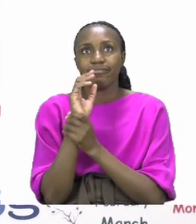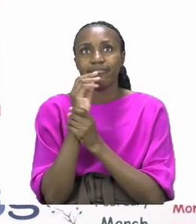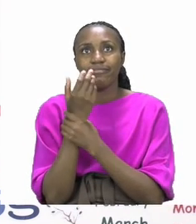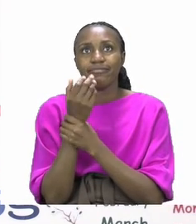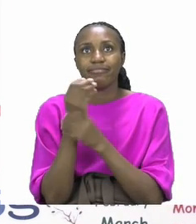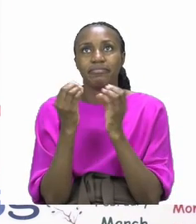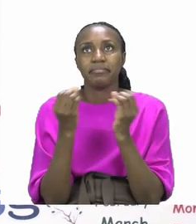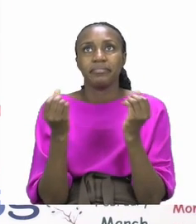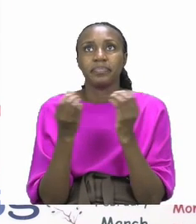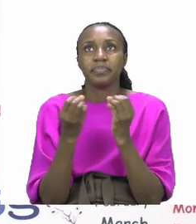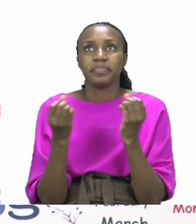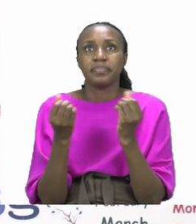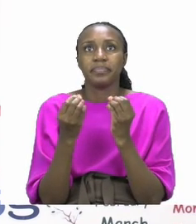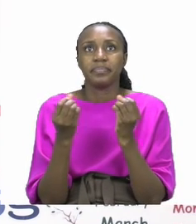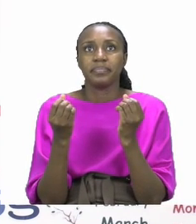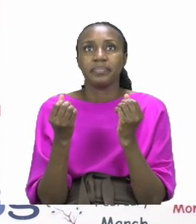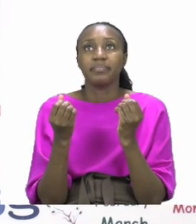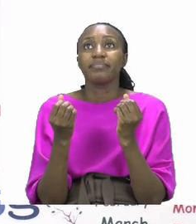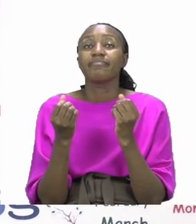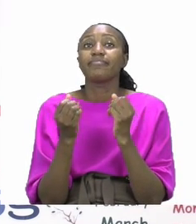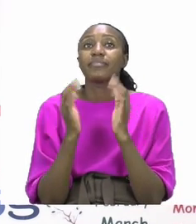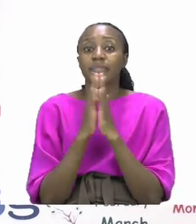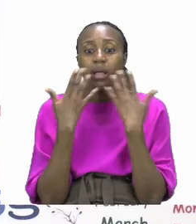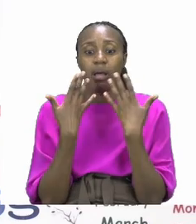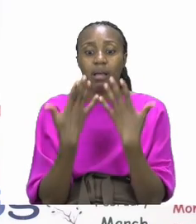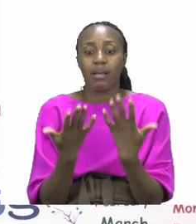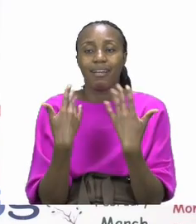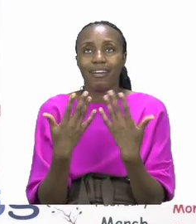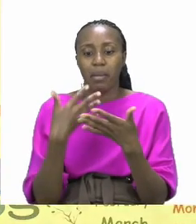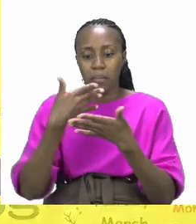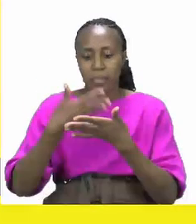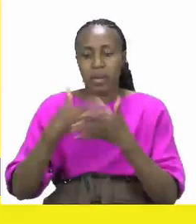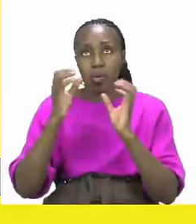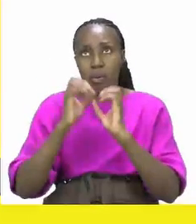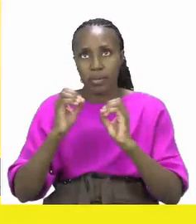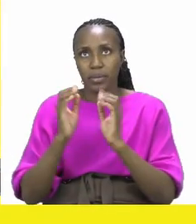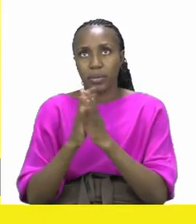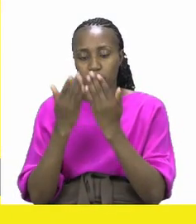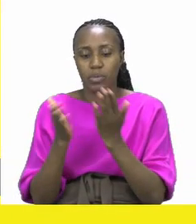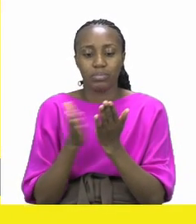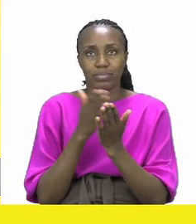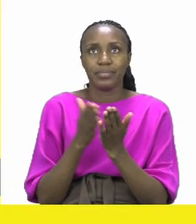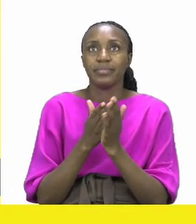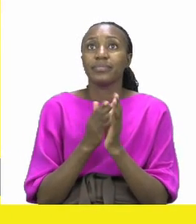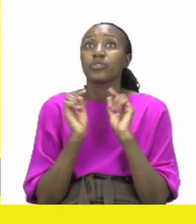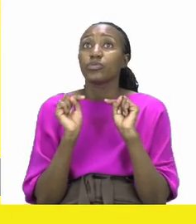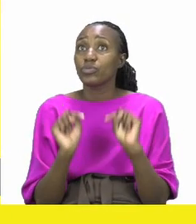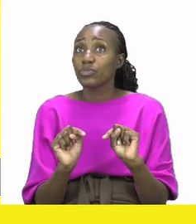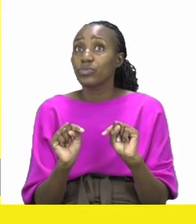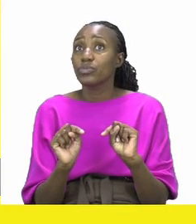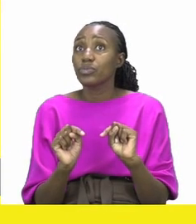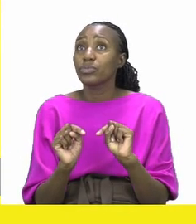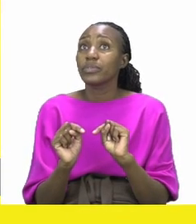and our fingertips too. Make sure your hands are dry before you touch anything else. For today's lesson, we